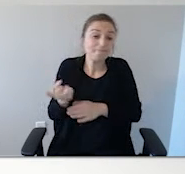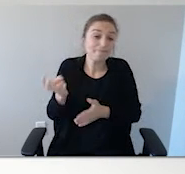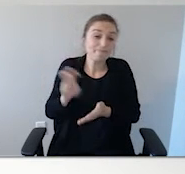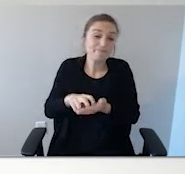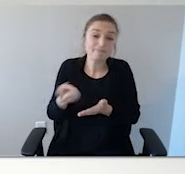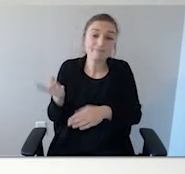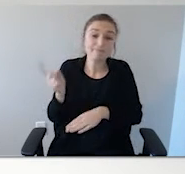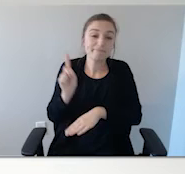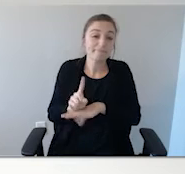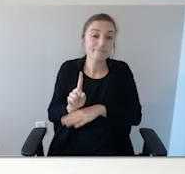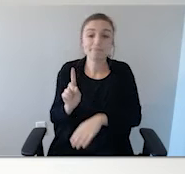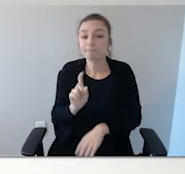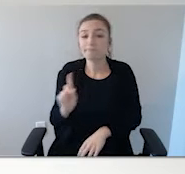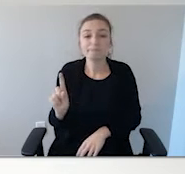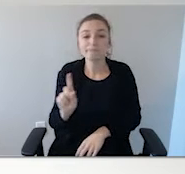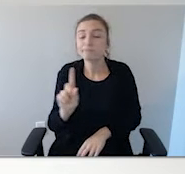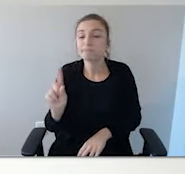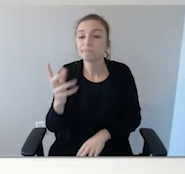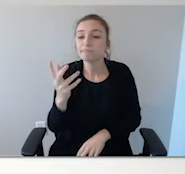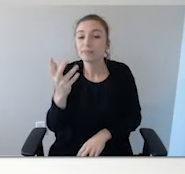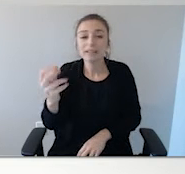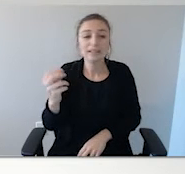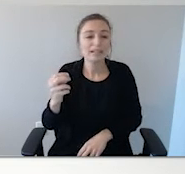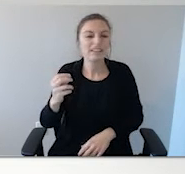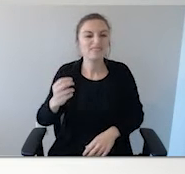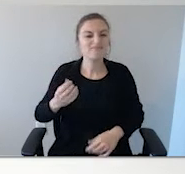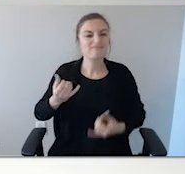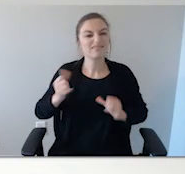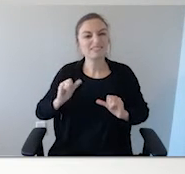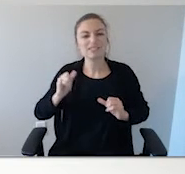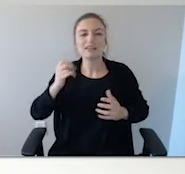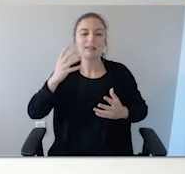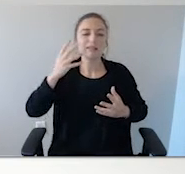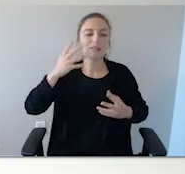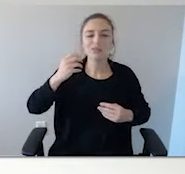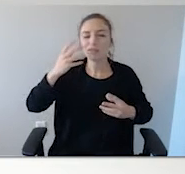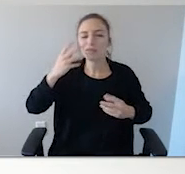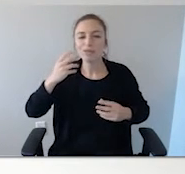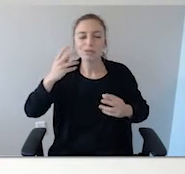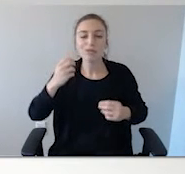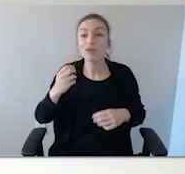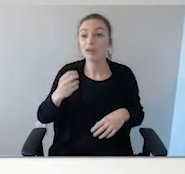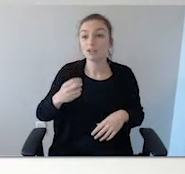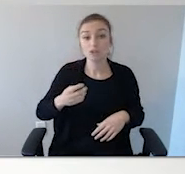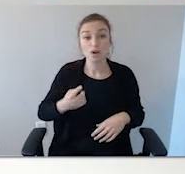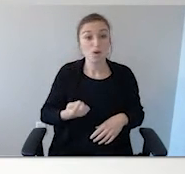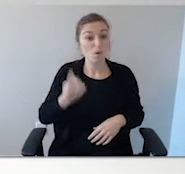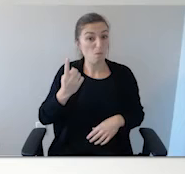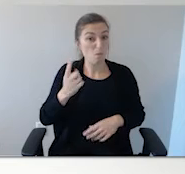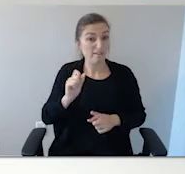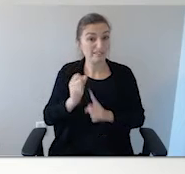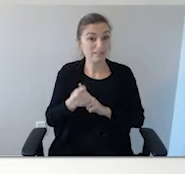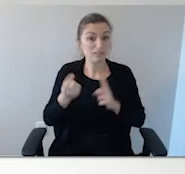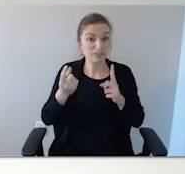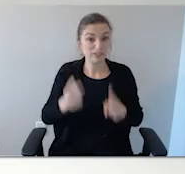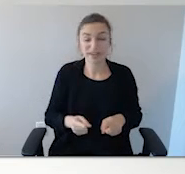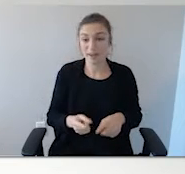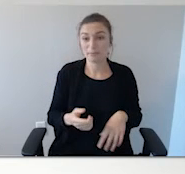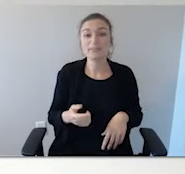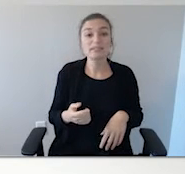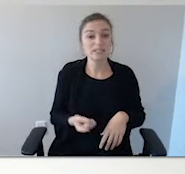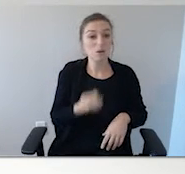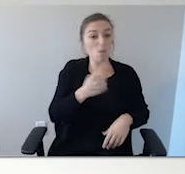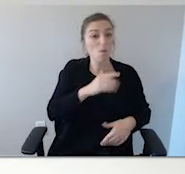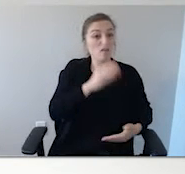We had an incident of that four years ago in St. Lucie County. A little girl got up. She wandered out the door. Dad was seconds behind